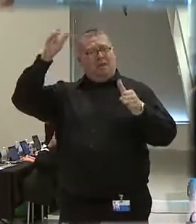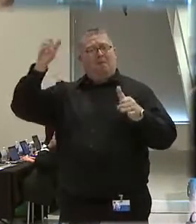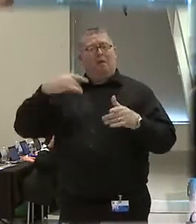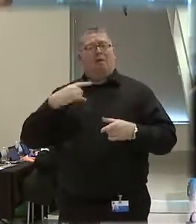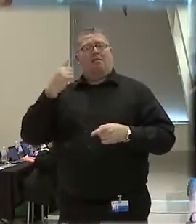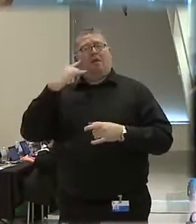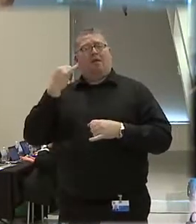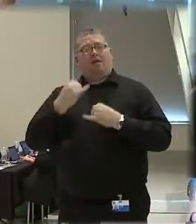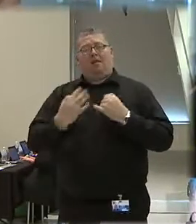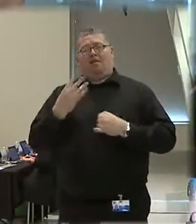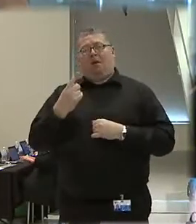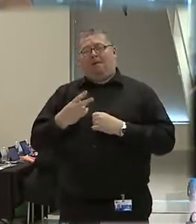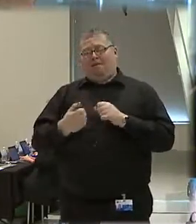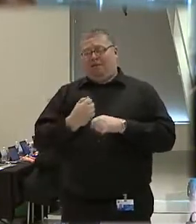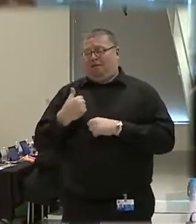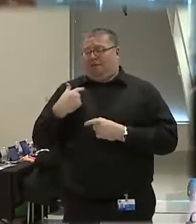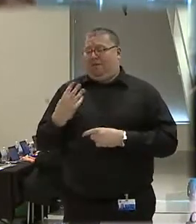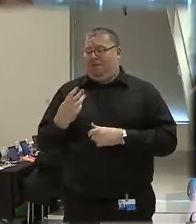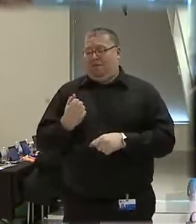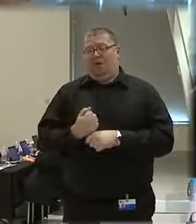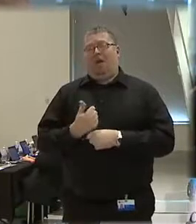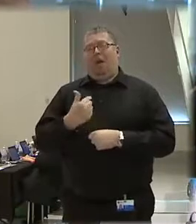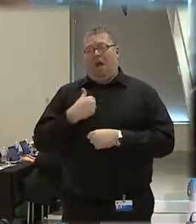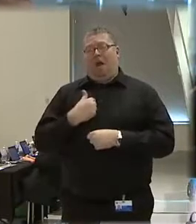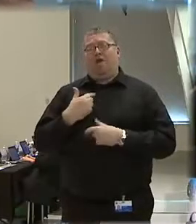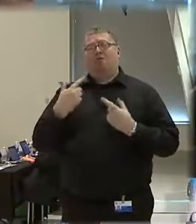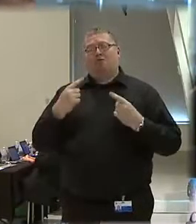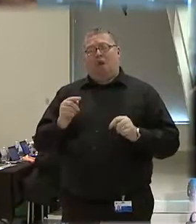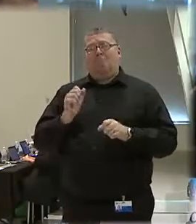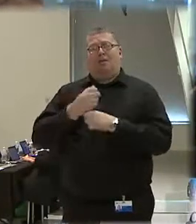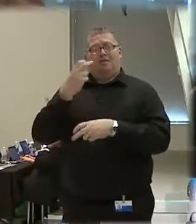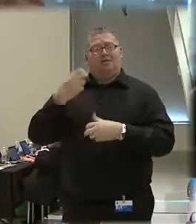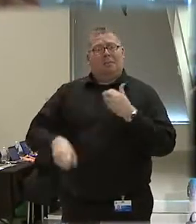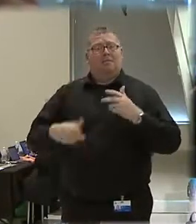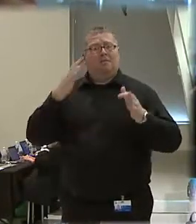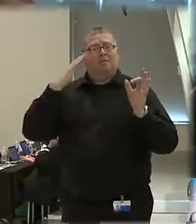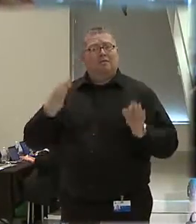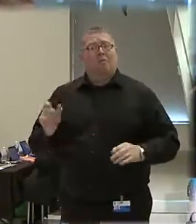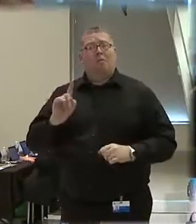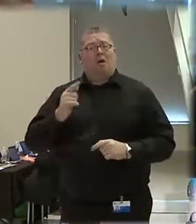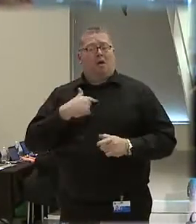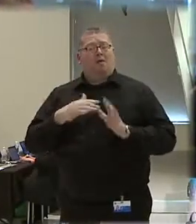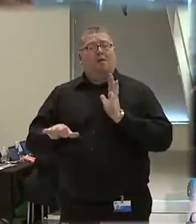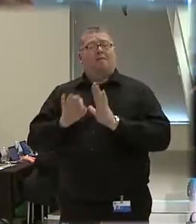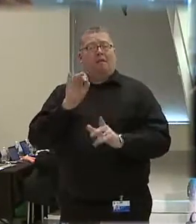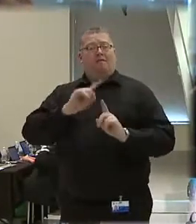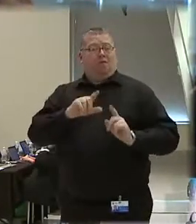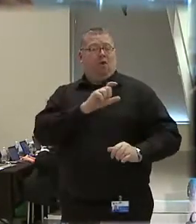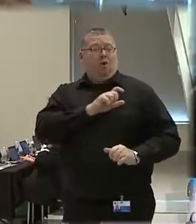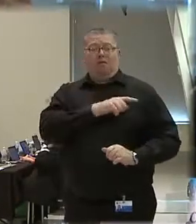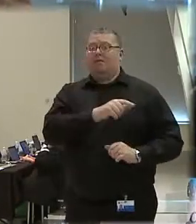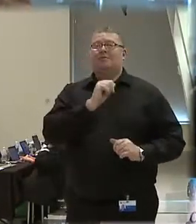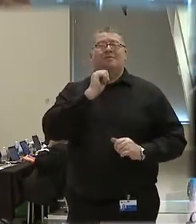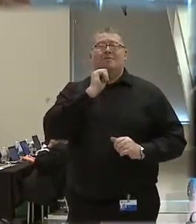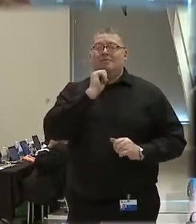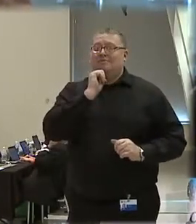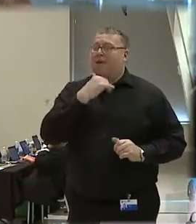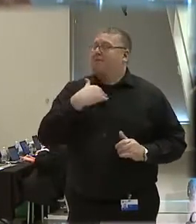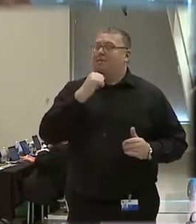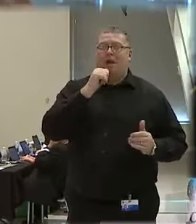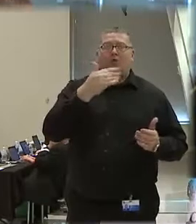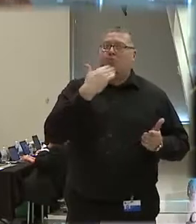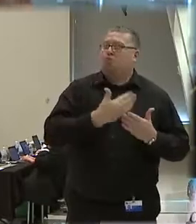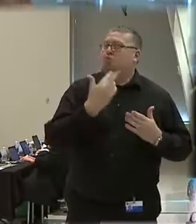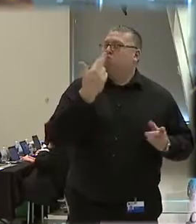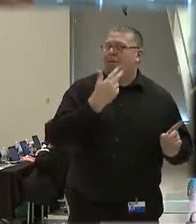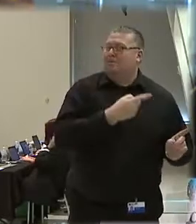last four and a half years, four years, I have made difficult calls where I have found officers to be unjustified that did not endear